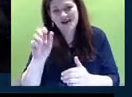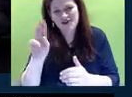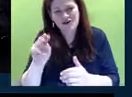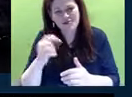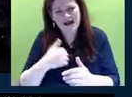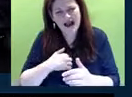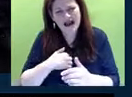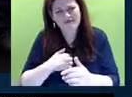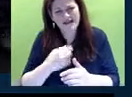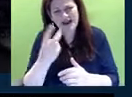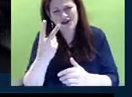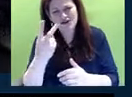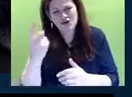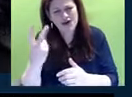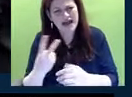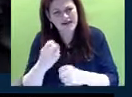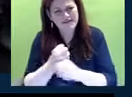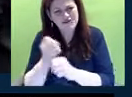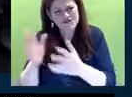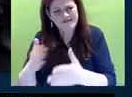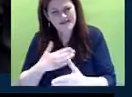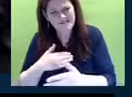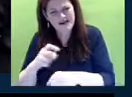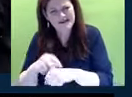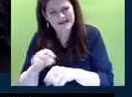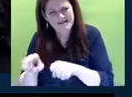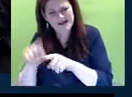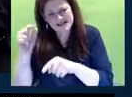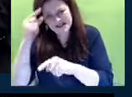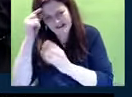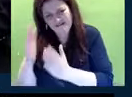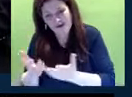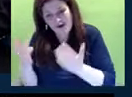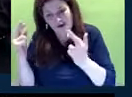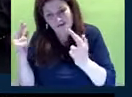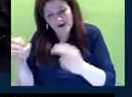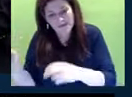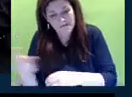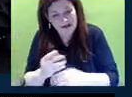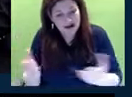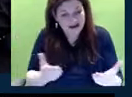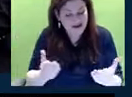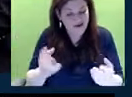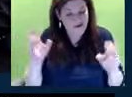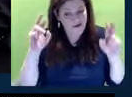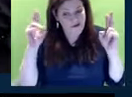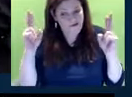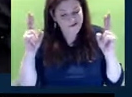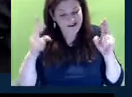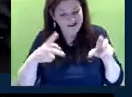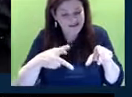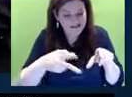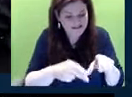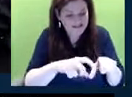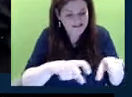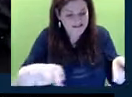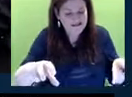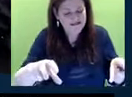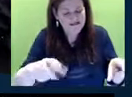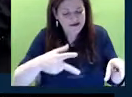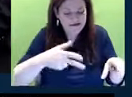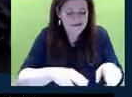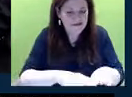something like two and a half years left and we'll be back here hopefully to cut a ribbon at that time.